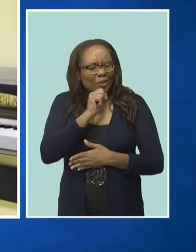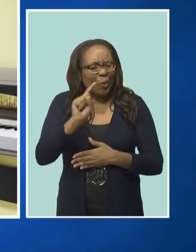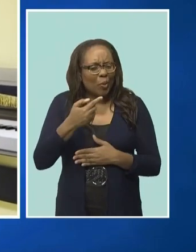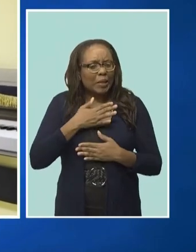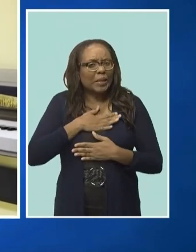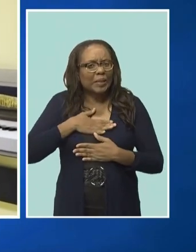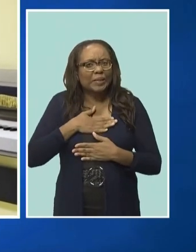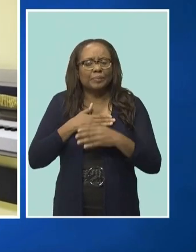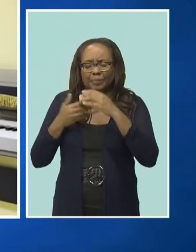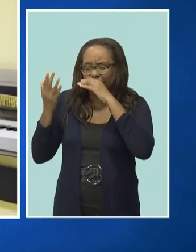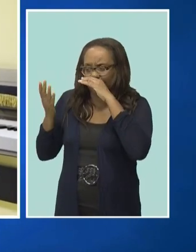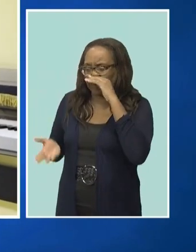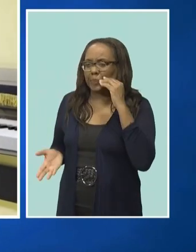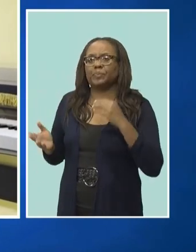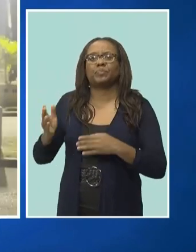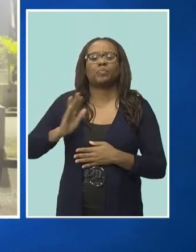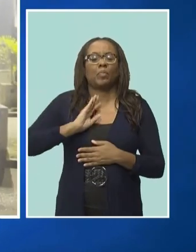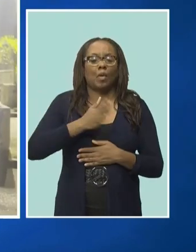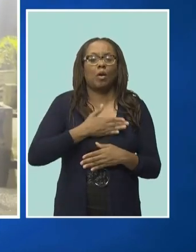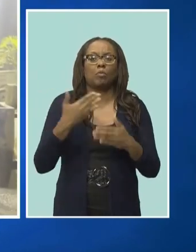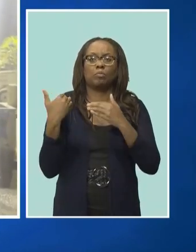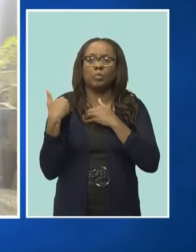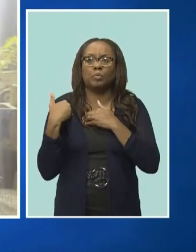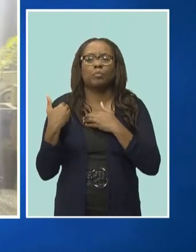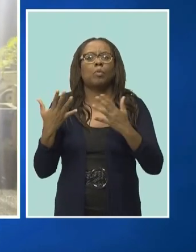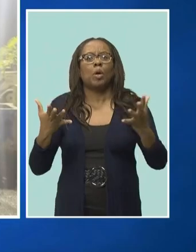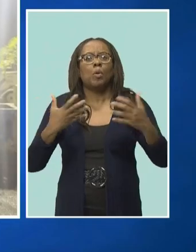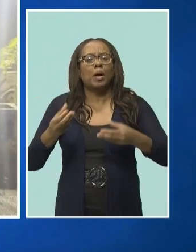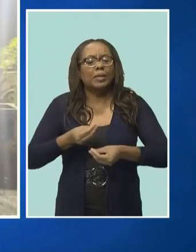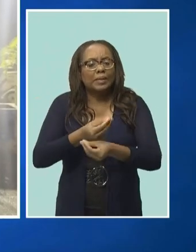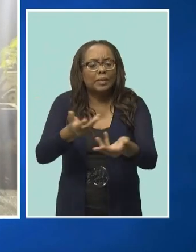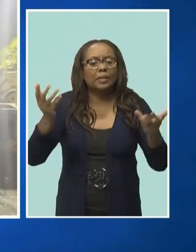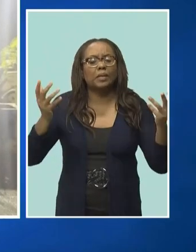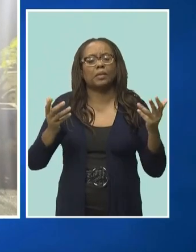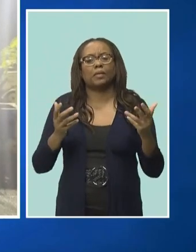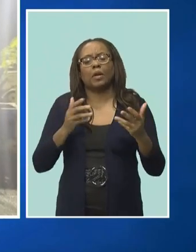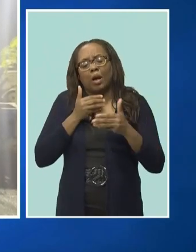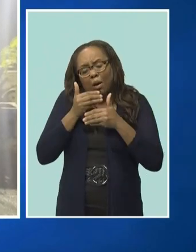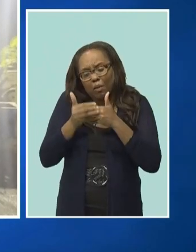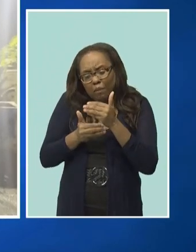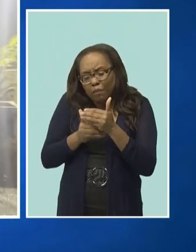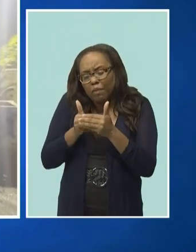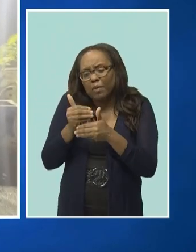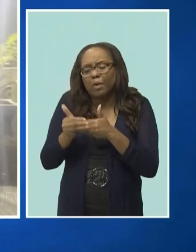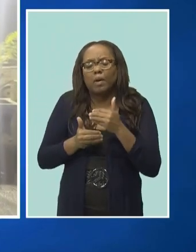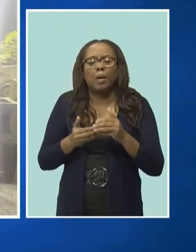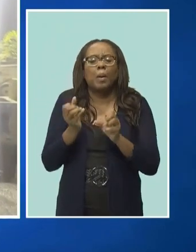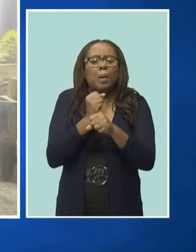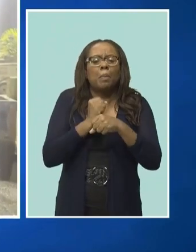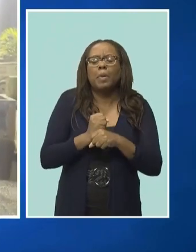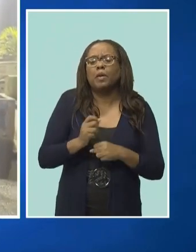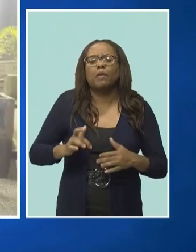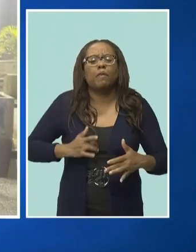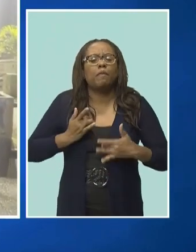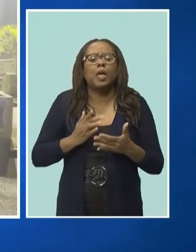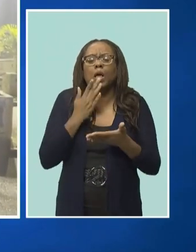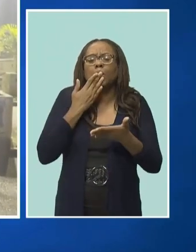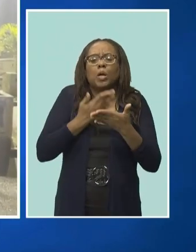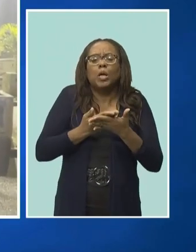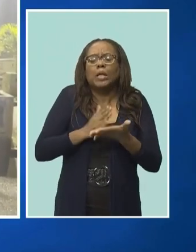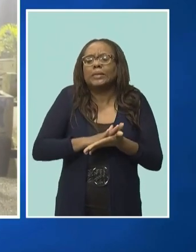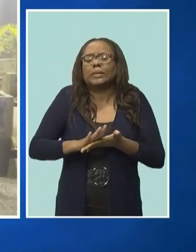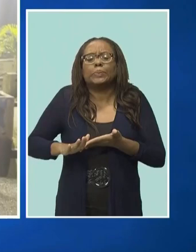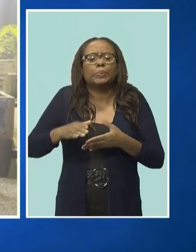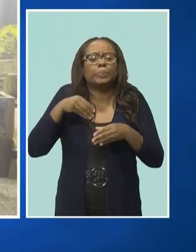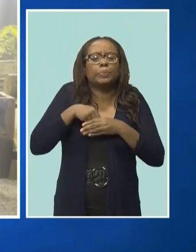Our job is to bring that comfort, that level of comfort to show that we care. So we